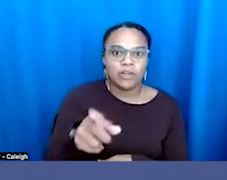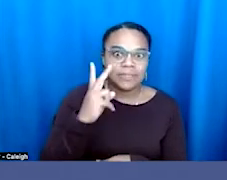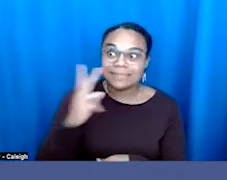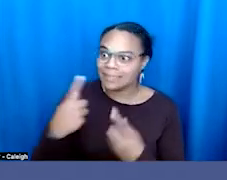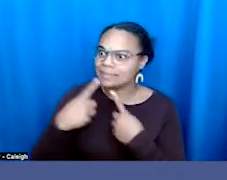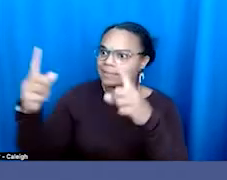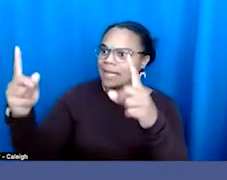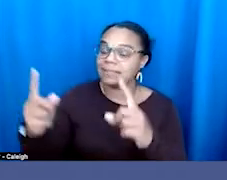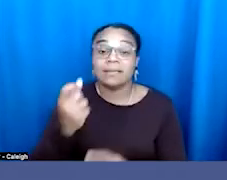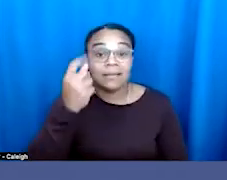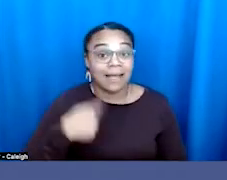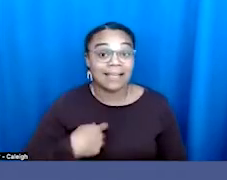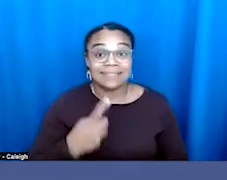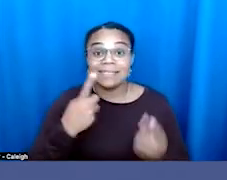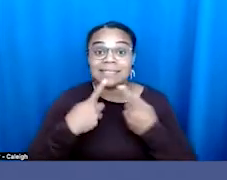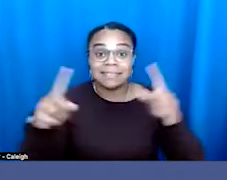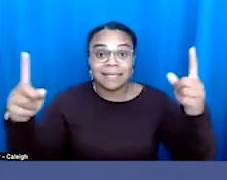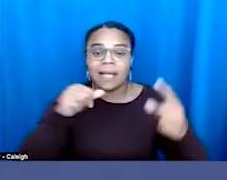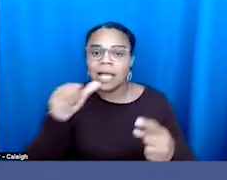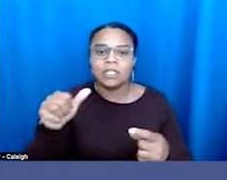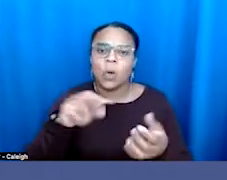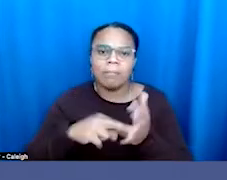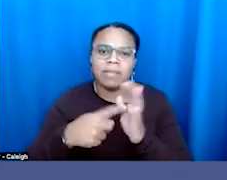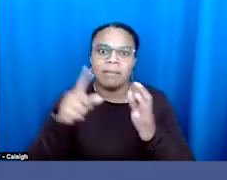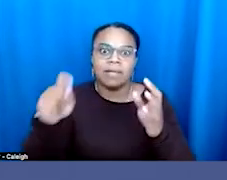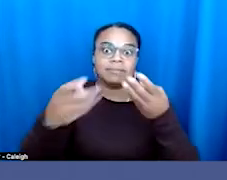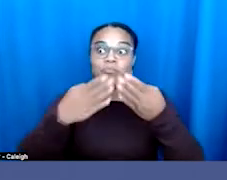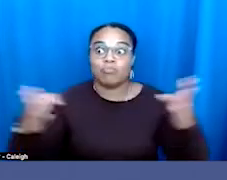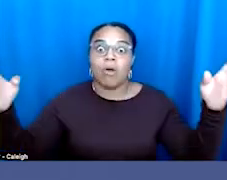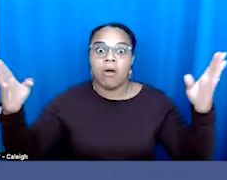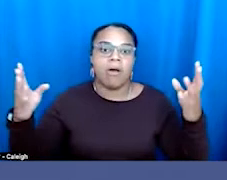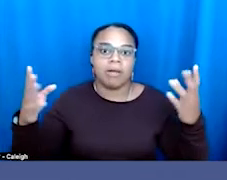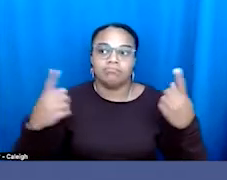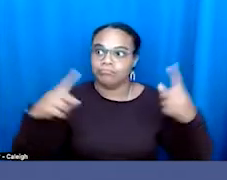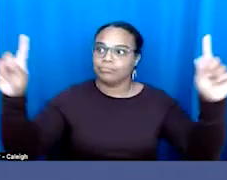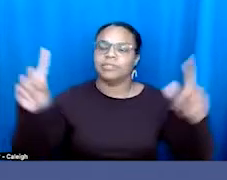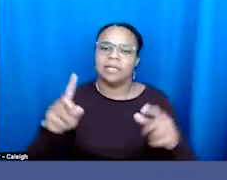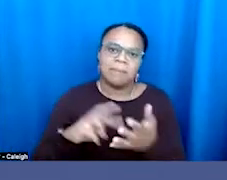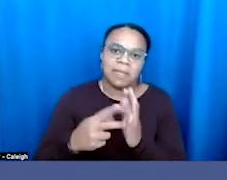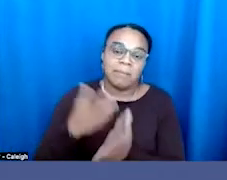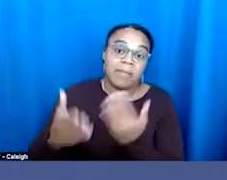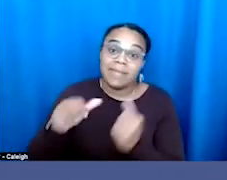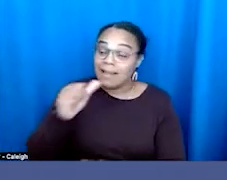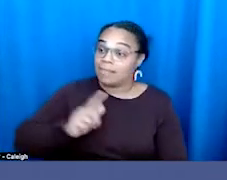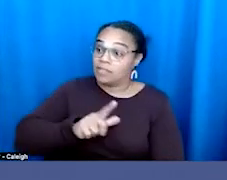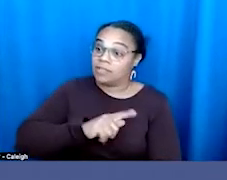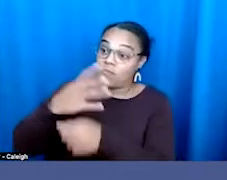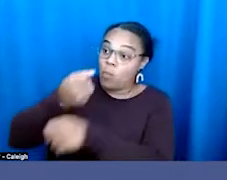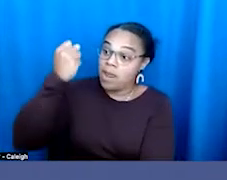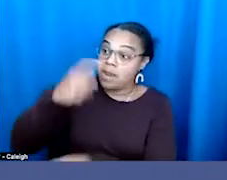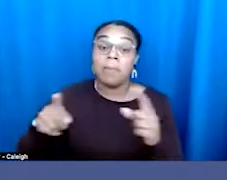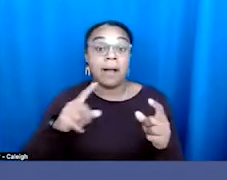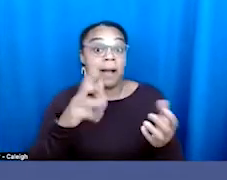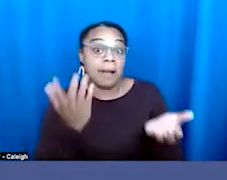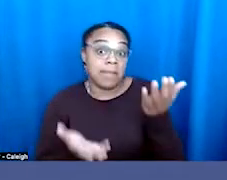And when I say success, I mean that in a broad way, right? It might not be a legislative win, but it may be around engaging certain populations